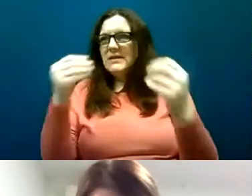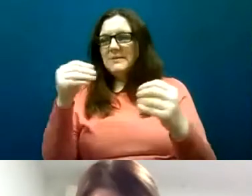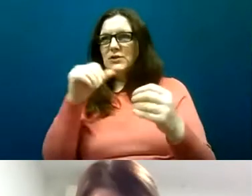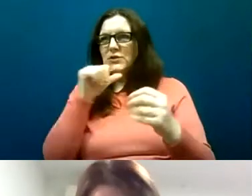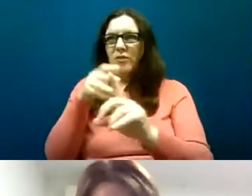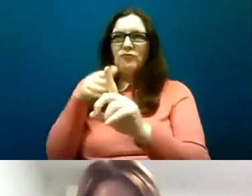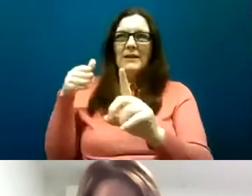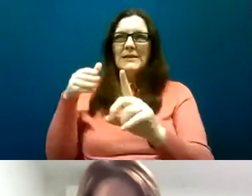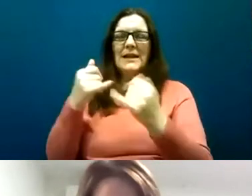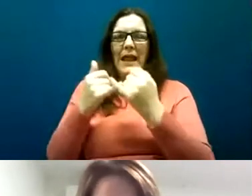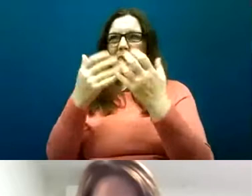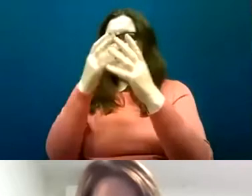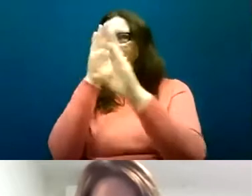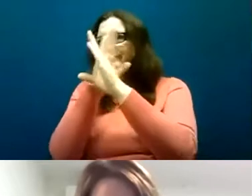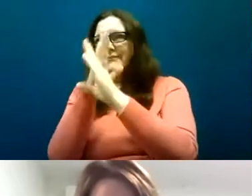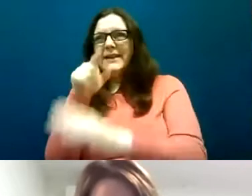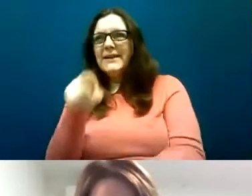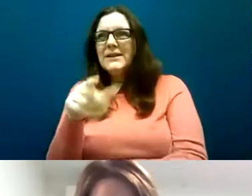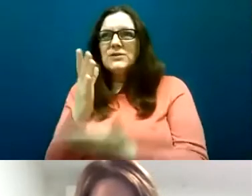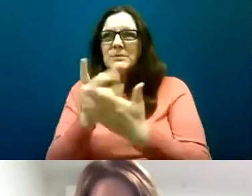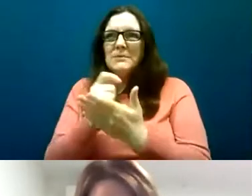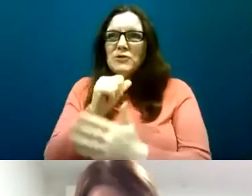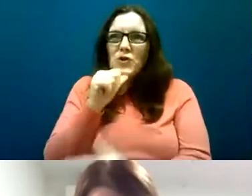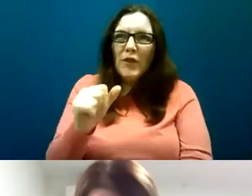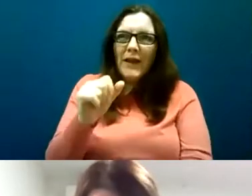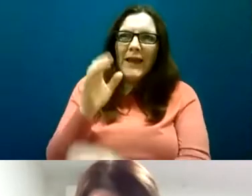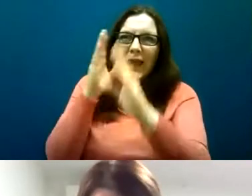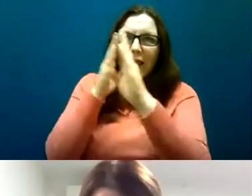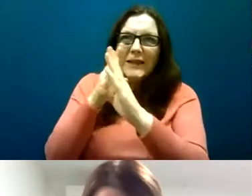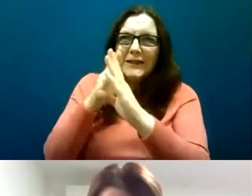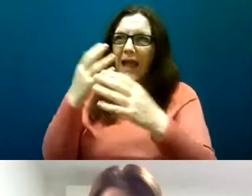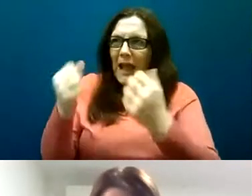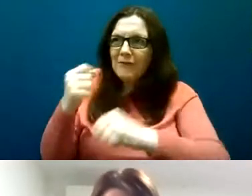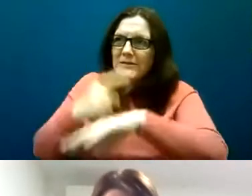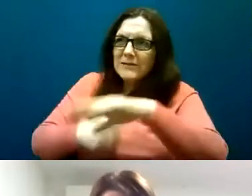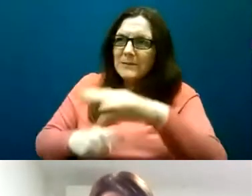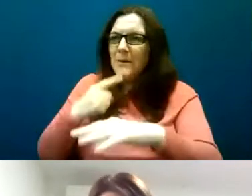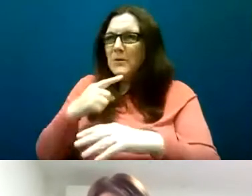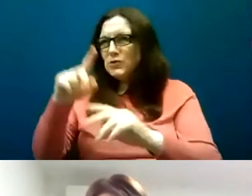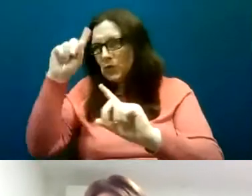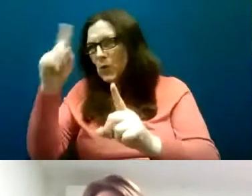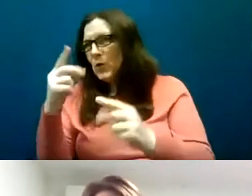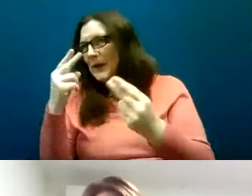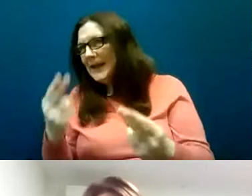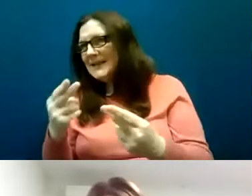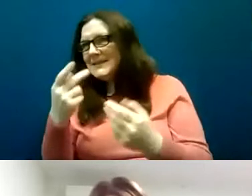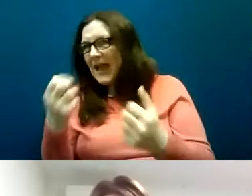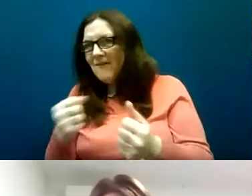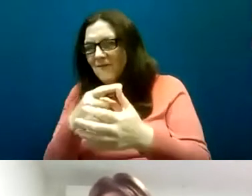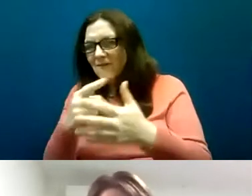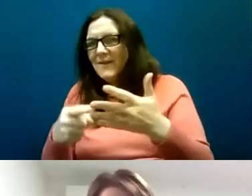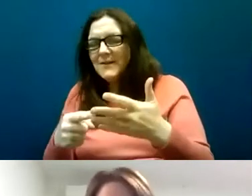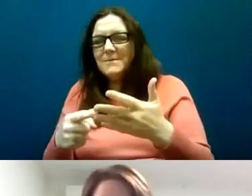unrecognized need the gap in training for people involved in this sector and also that impact of homelessness